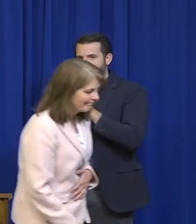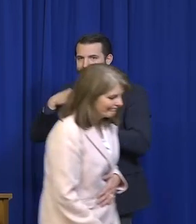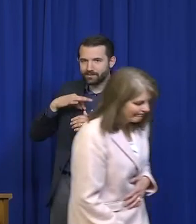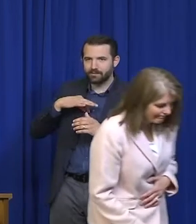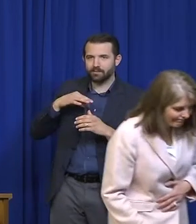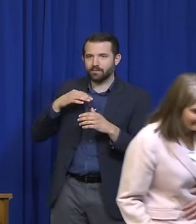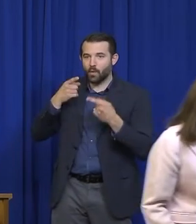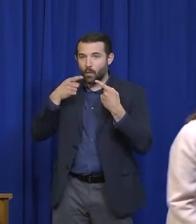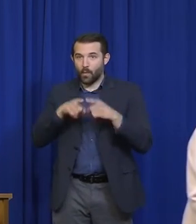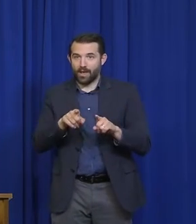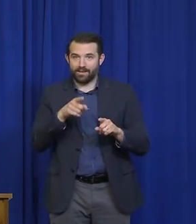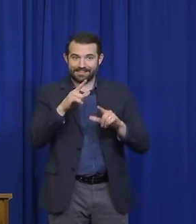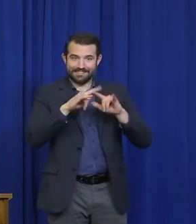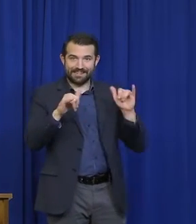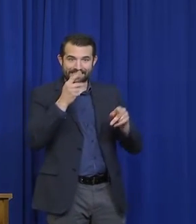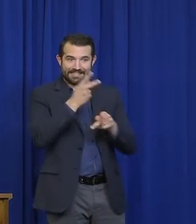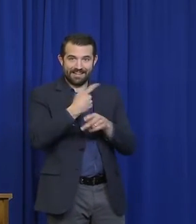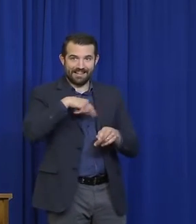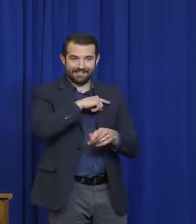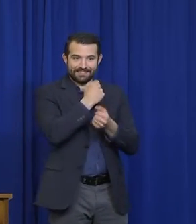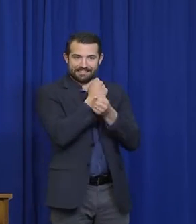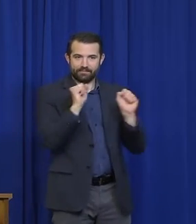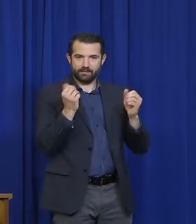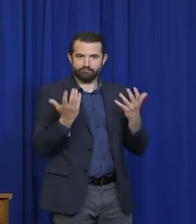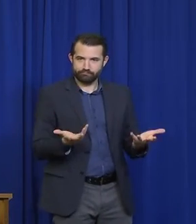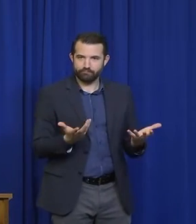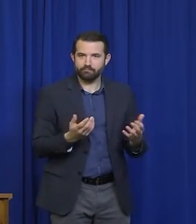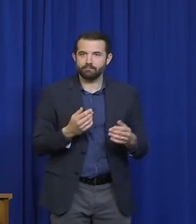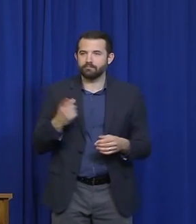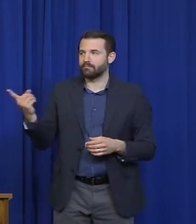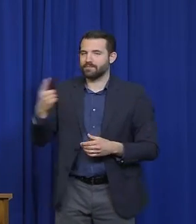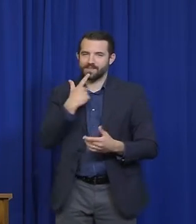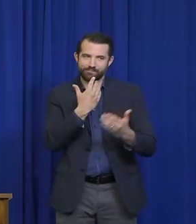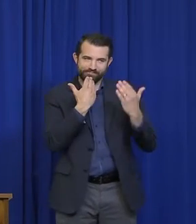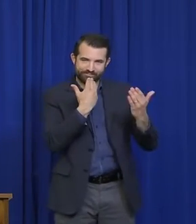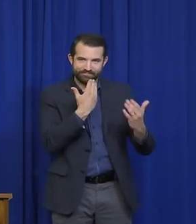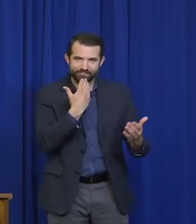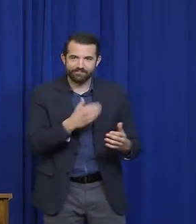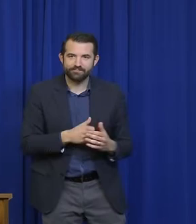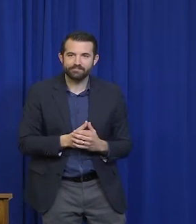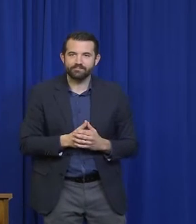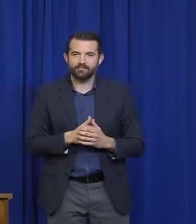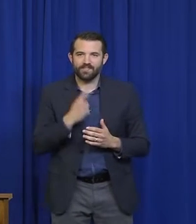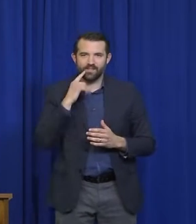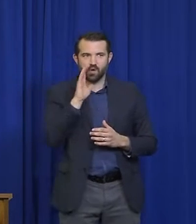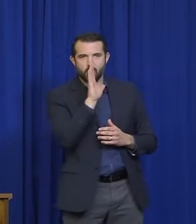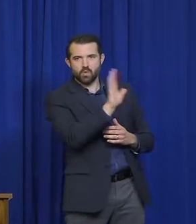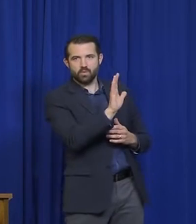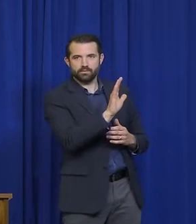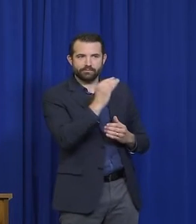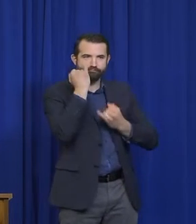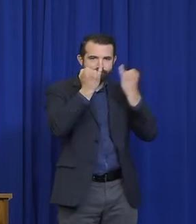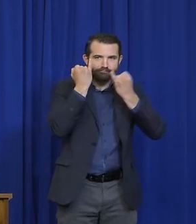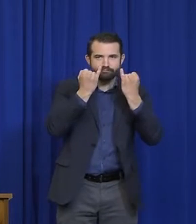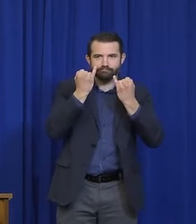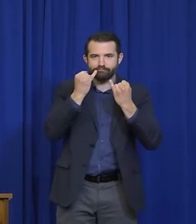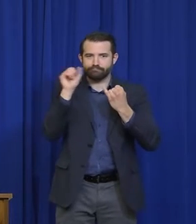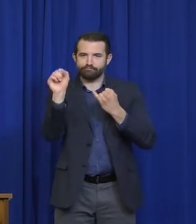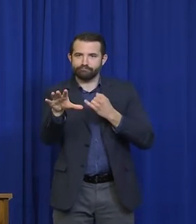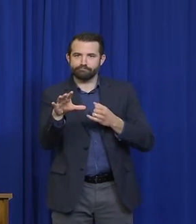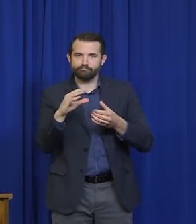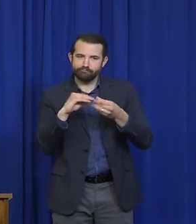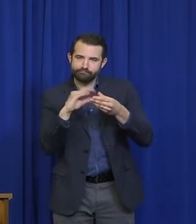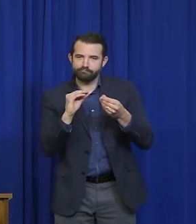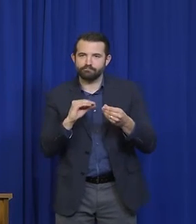Congress, in revisiting the PPP plan, will help with some recovery efforts,